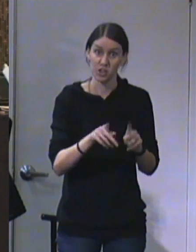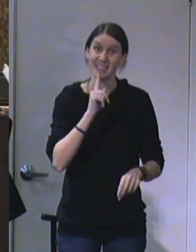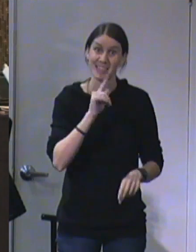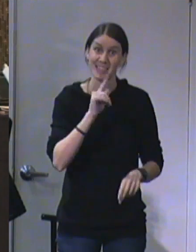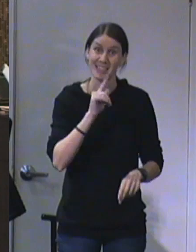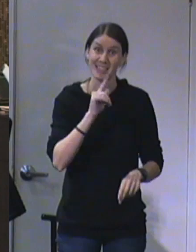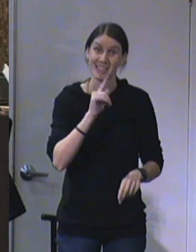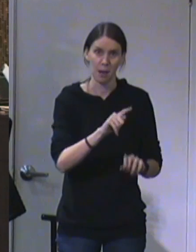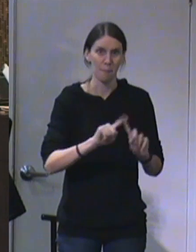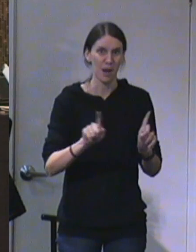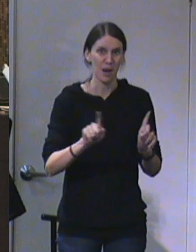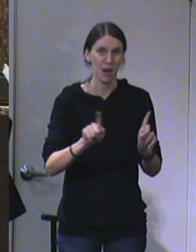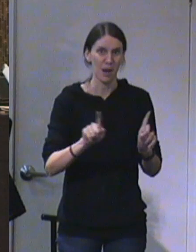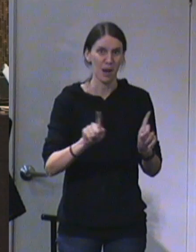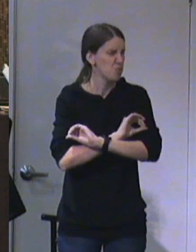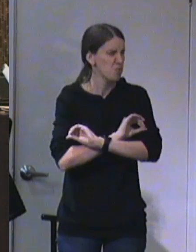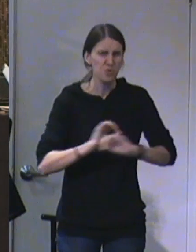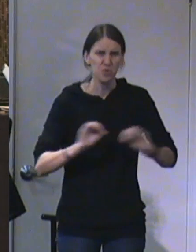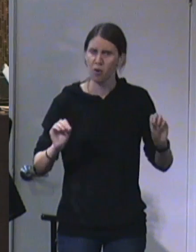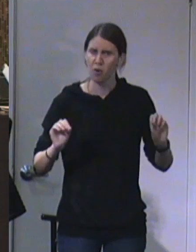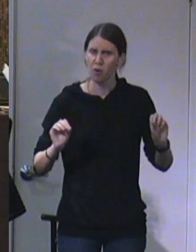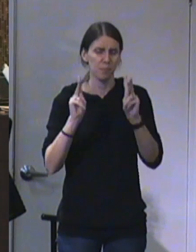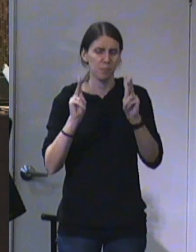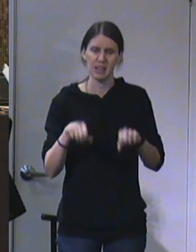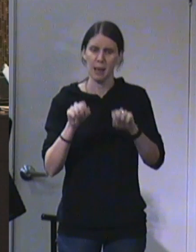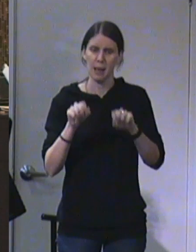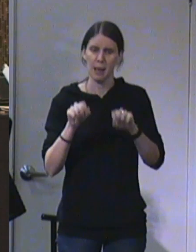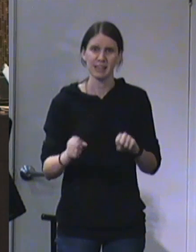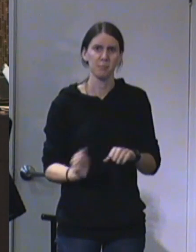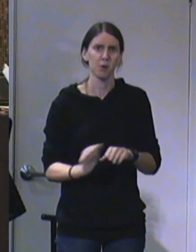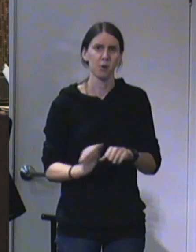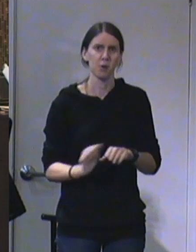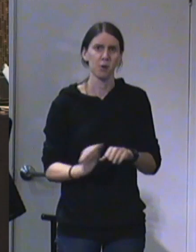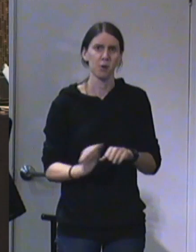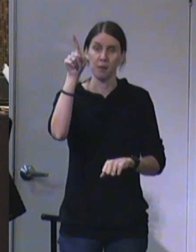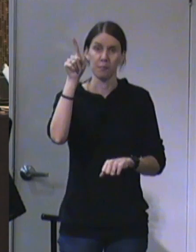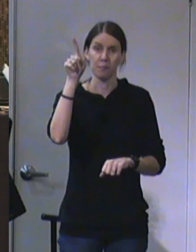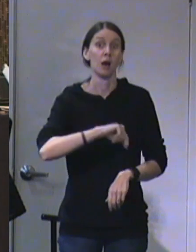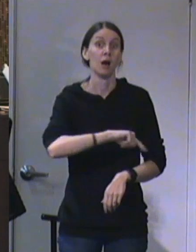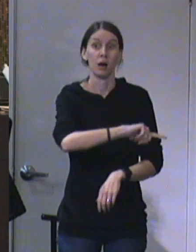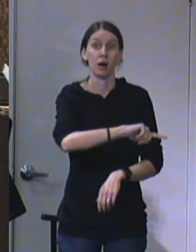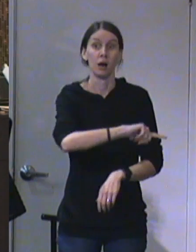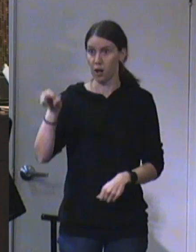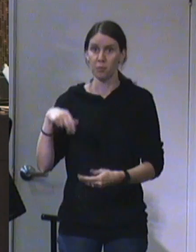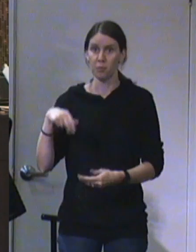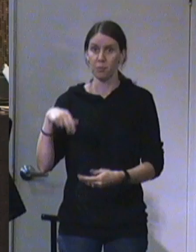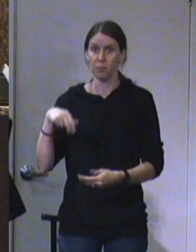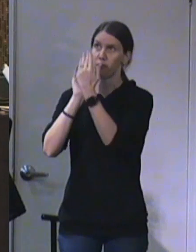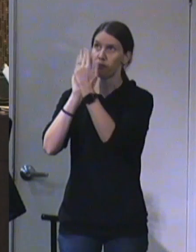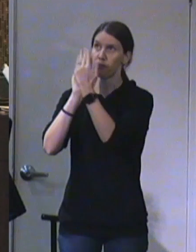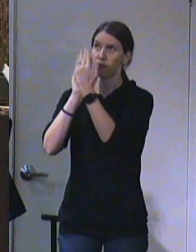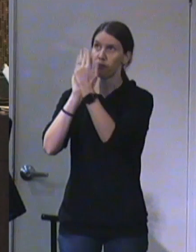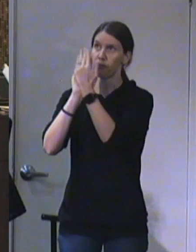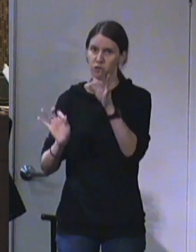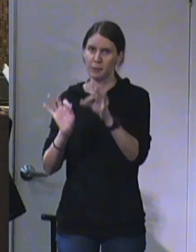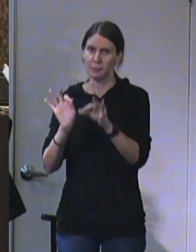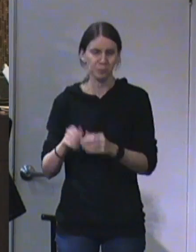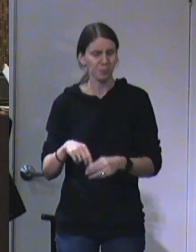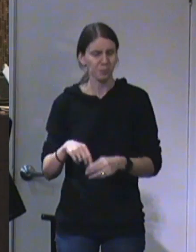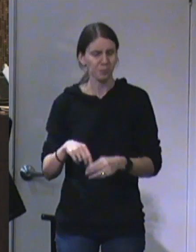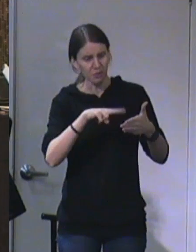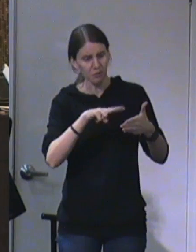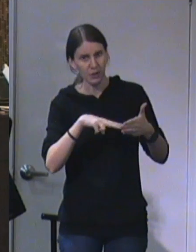but nobody can overpower Him, and everyone will stand before Him in judgment. We see